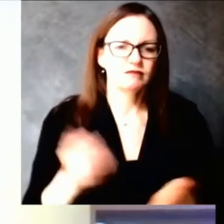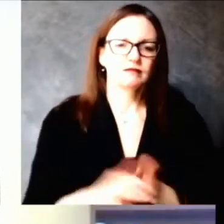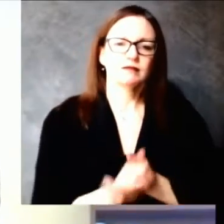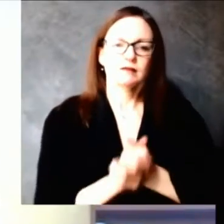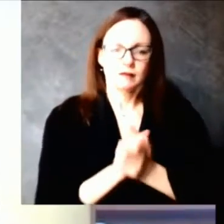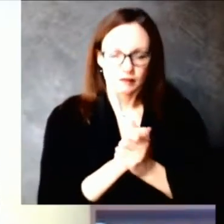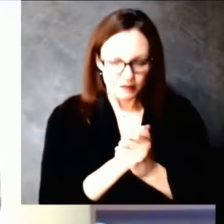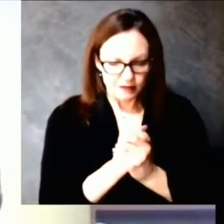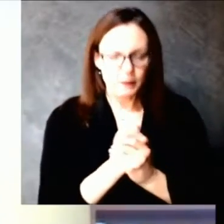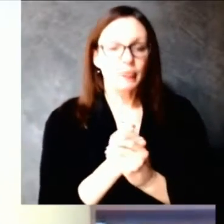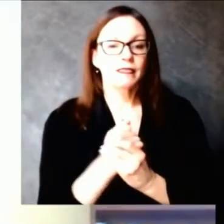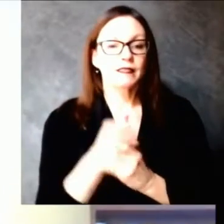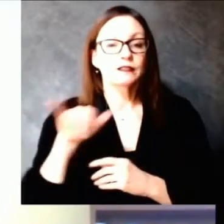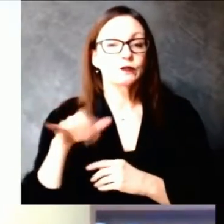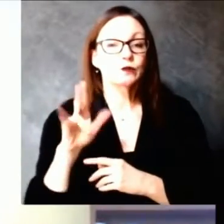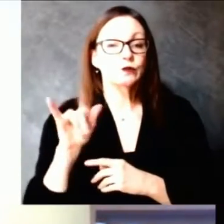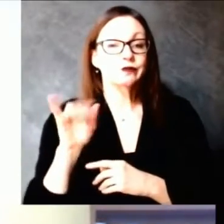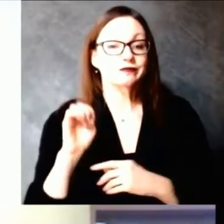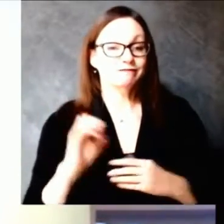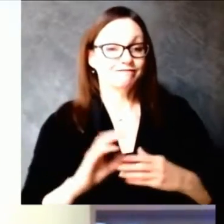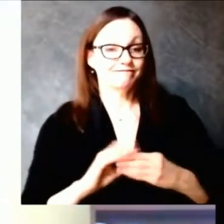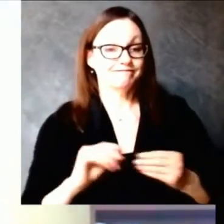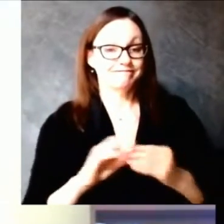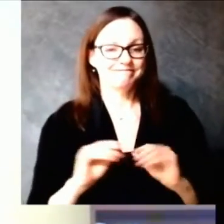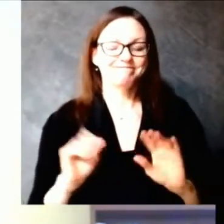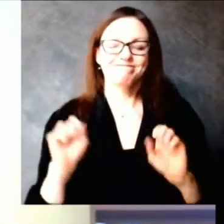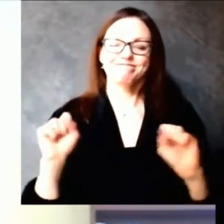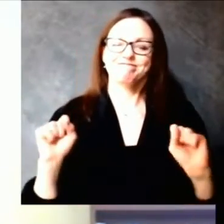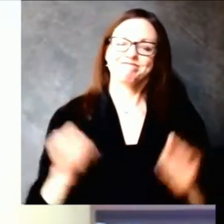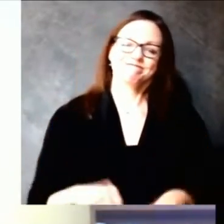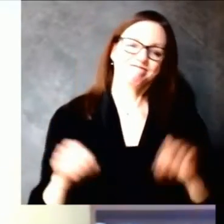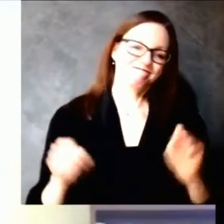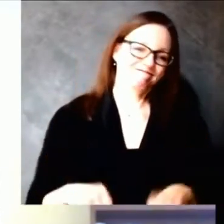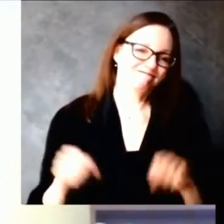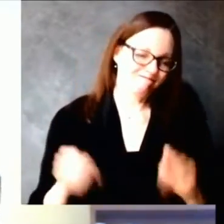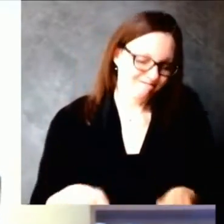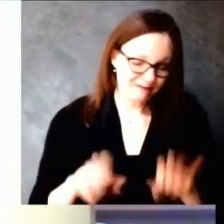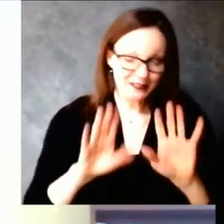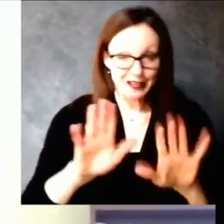from Monday through Sunday, I think is our cadence. And so